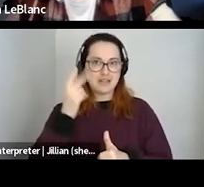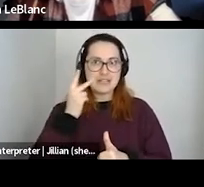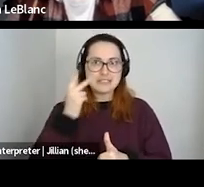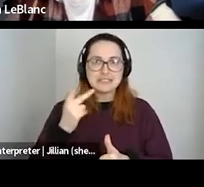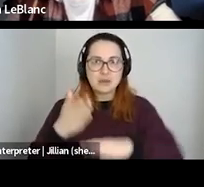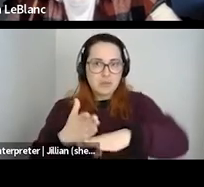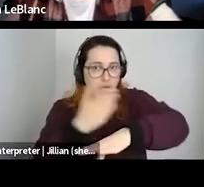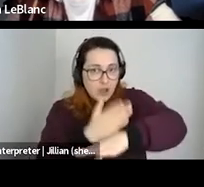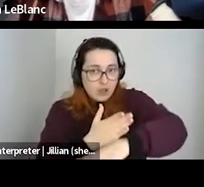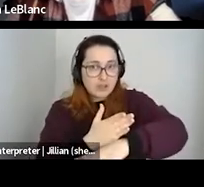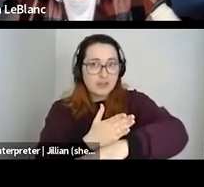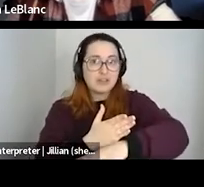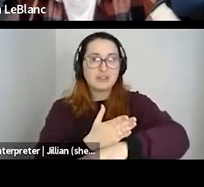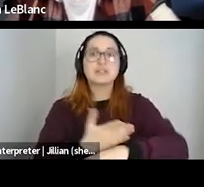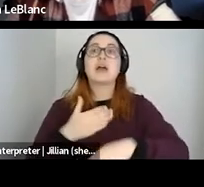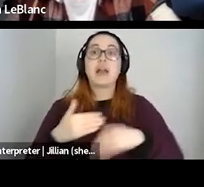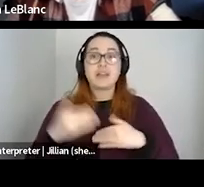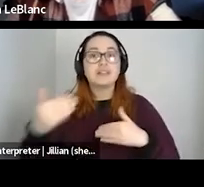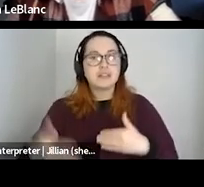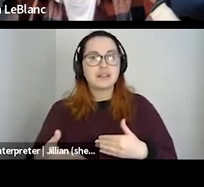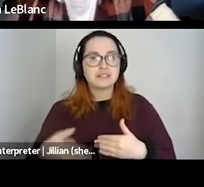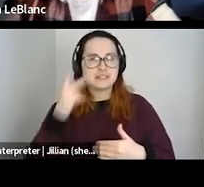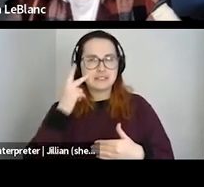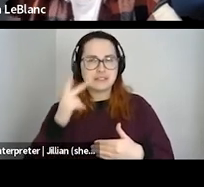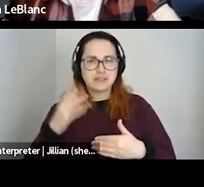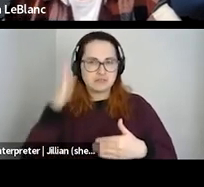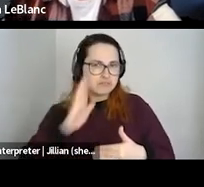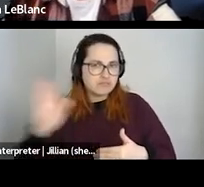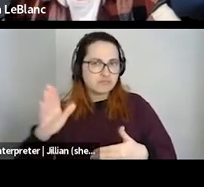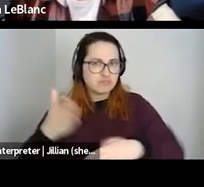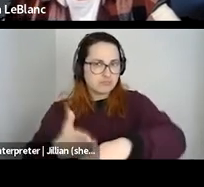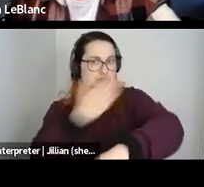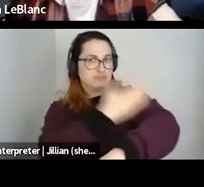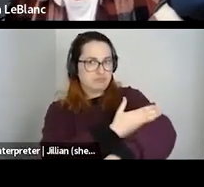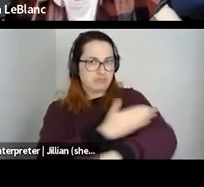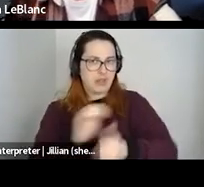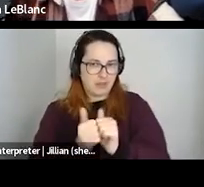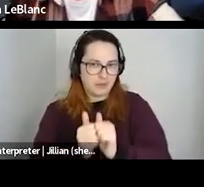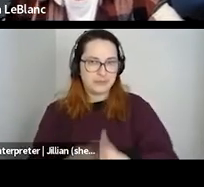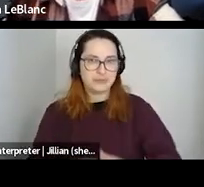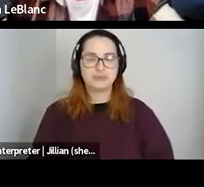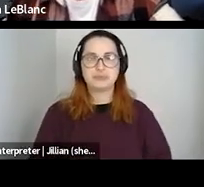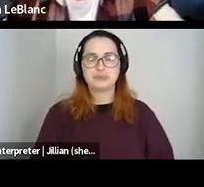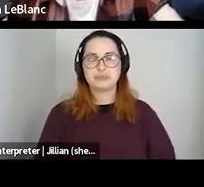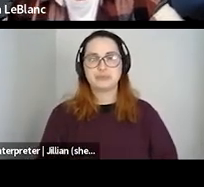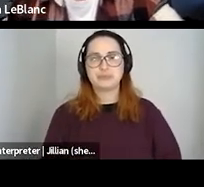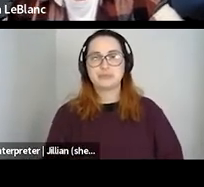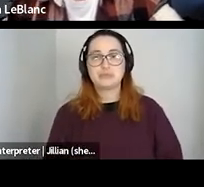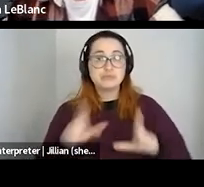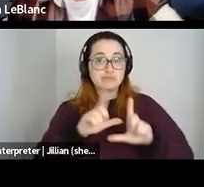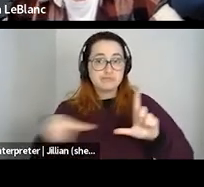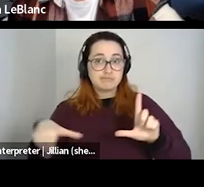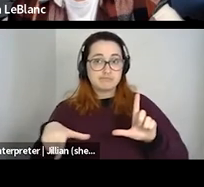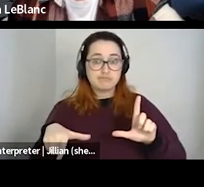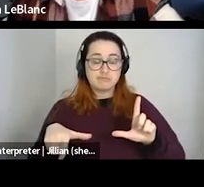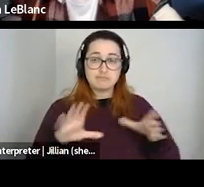far and look into how and in what ways we can continue to make progress. So 2SLGBTQIA